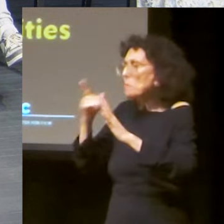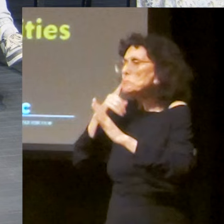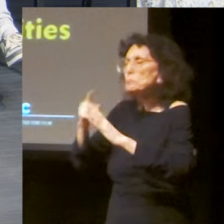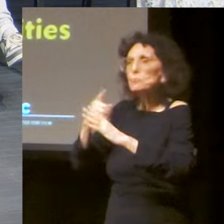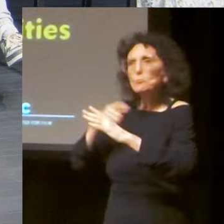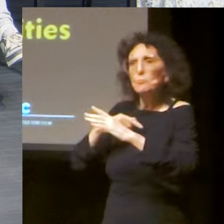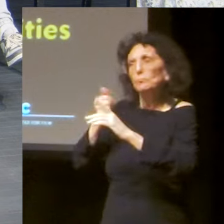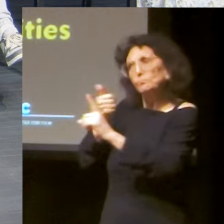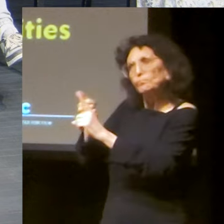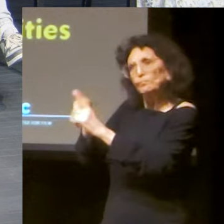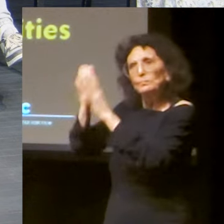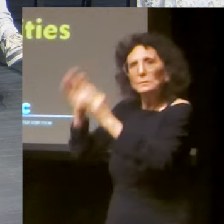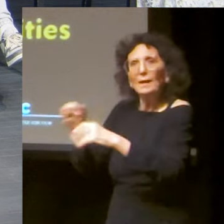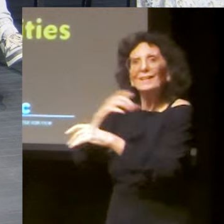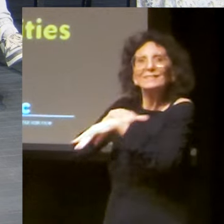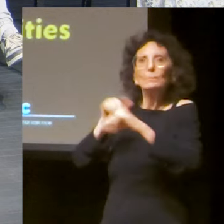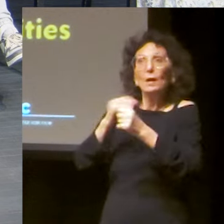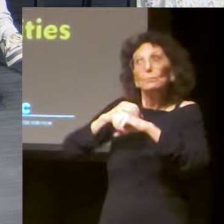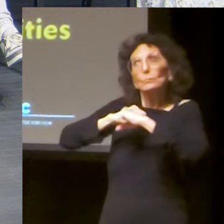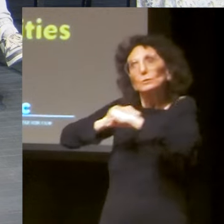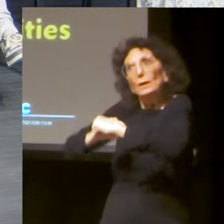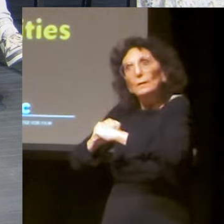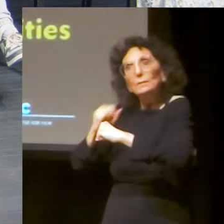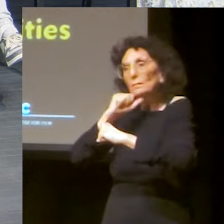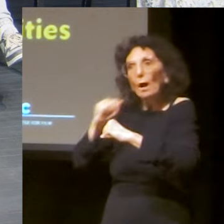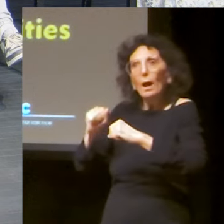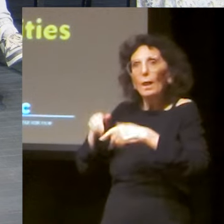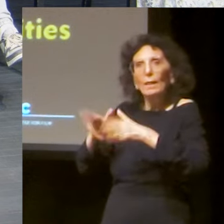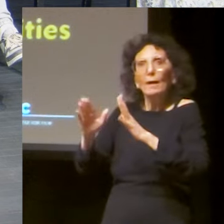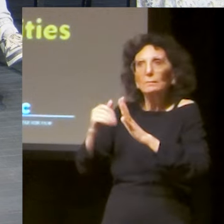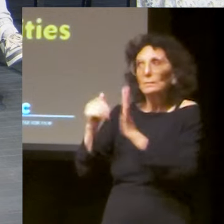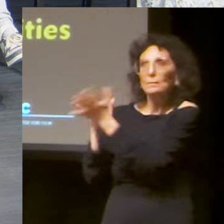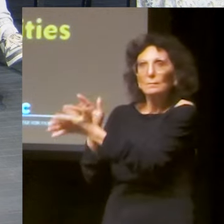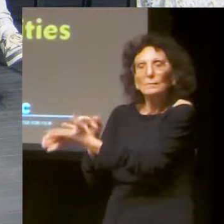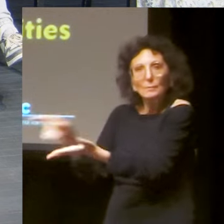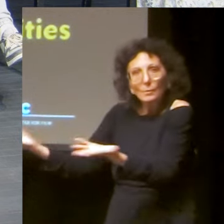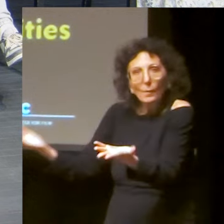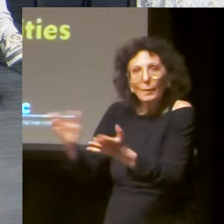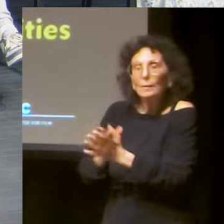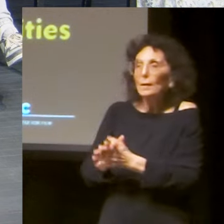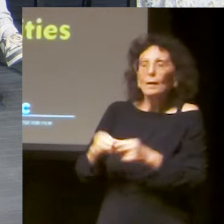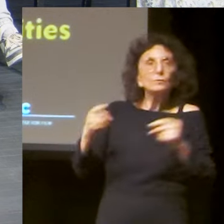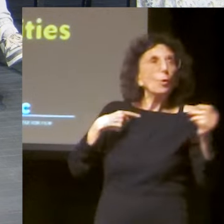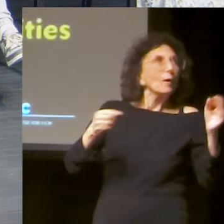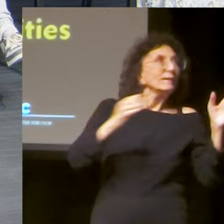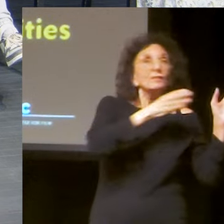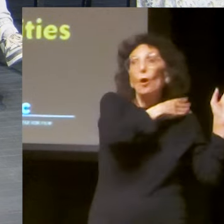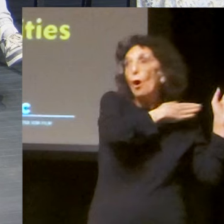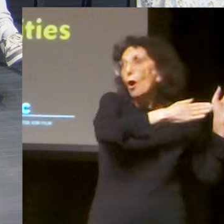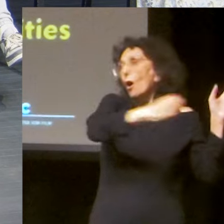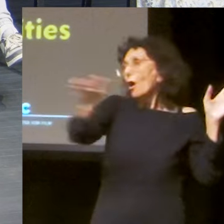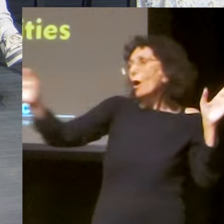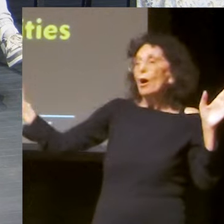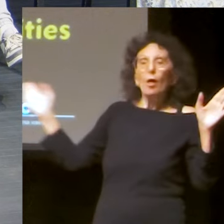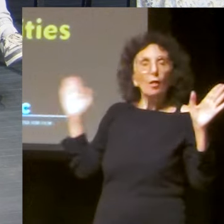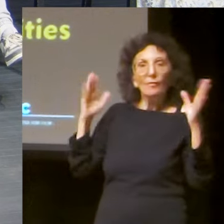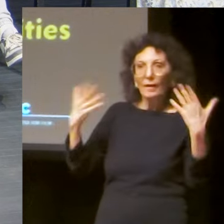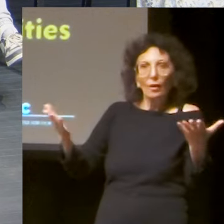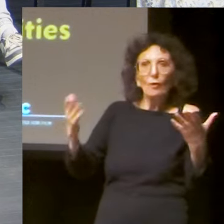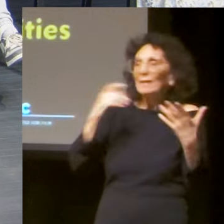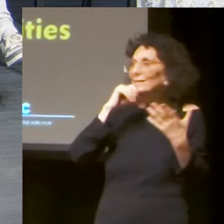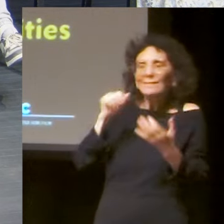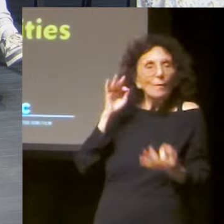at trying to both, um, provide agency, but also protection. Um,